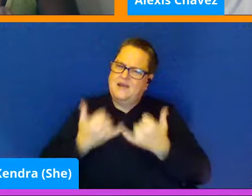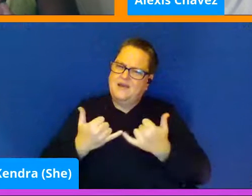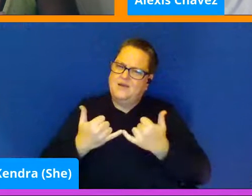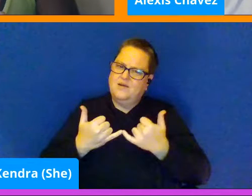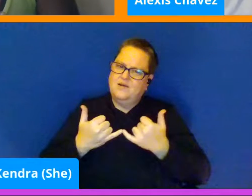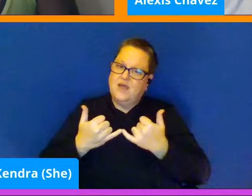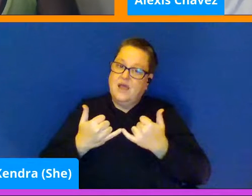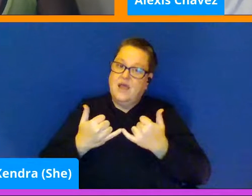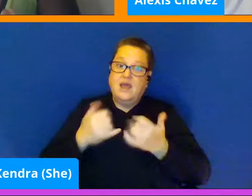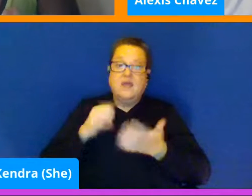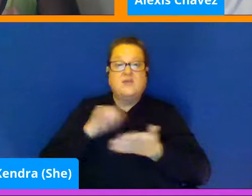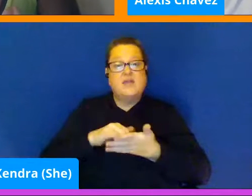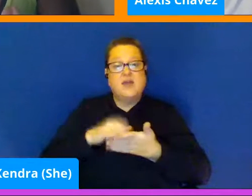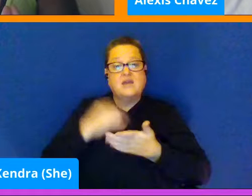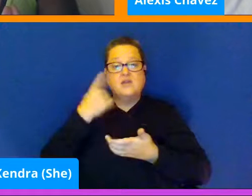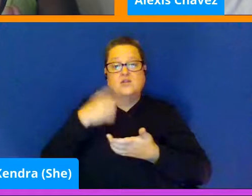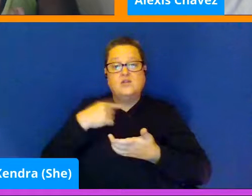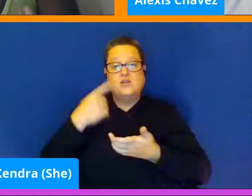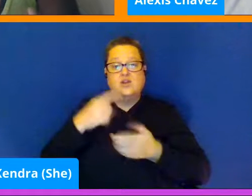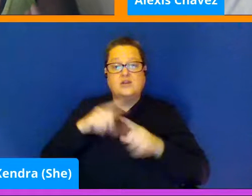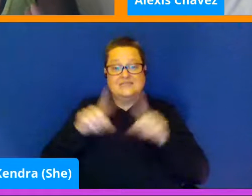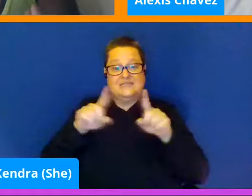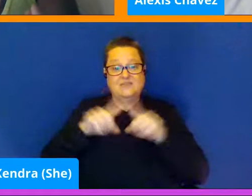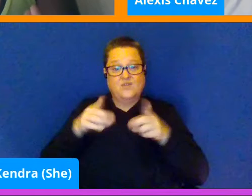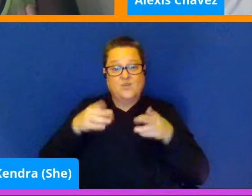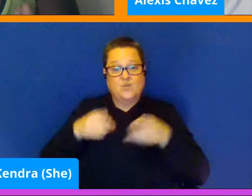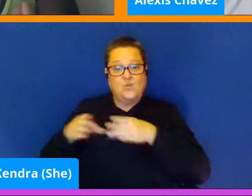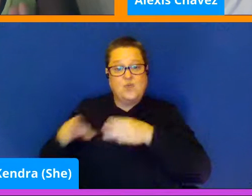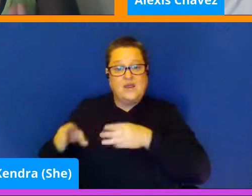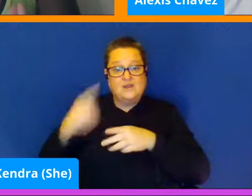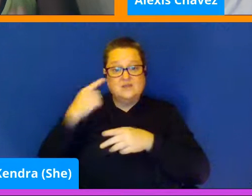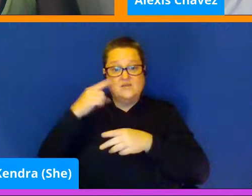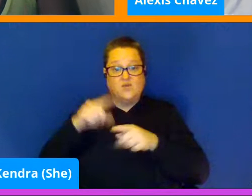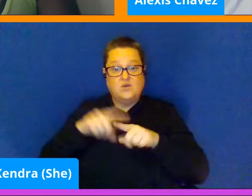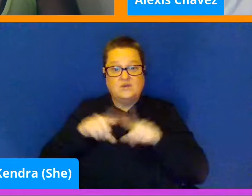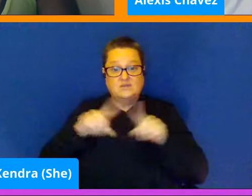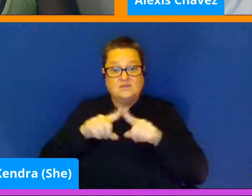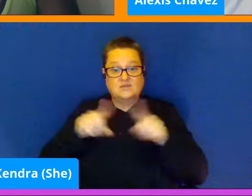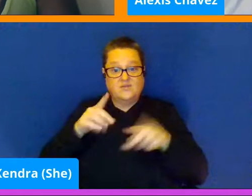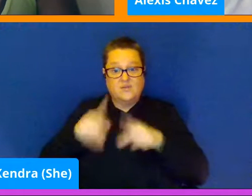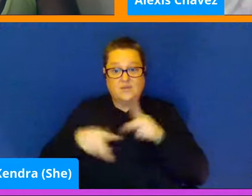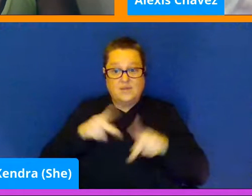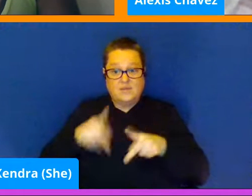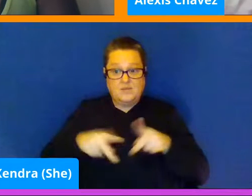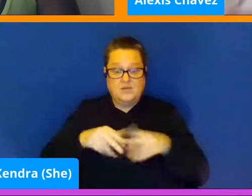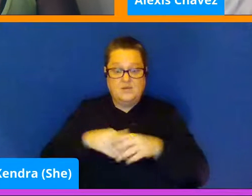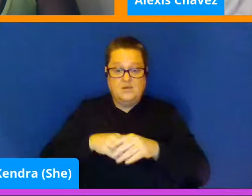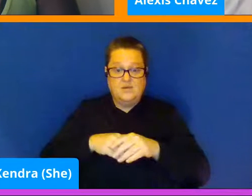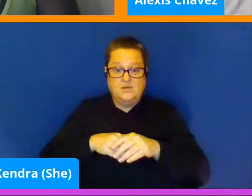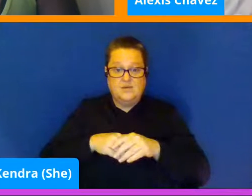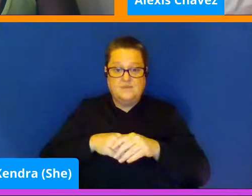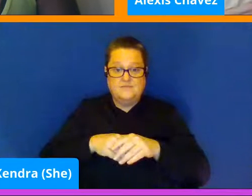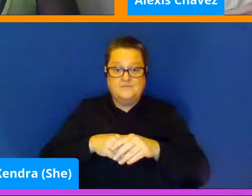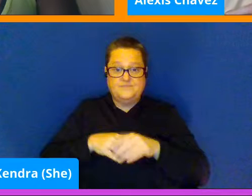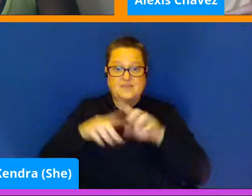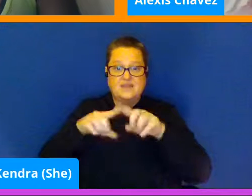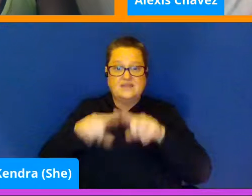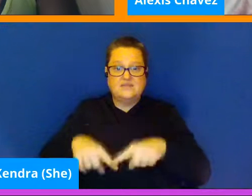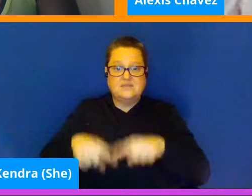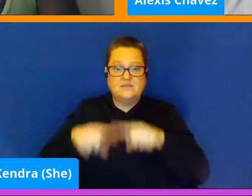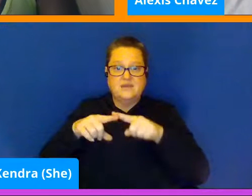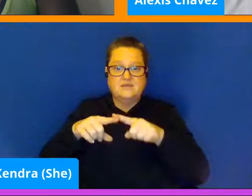ways for different people. Some ones that that people have and it depends on how